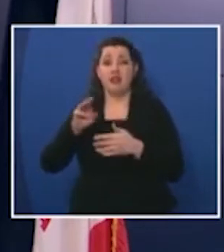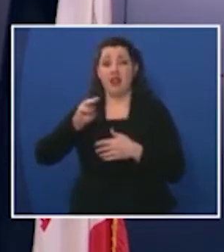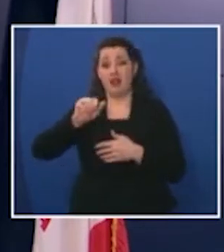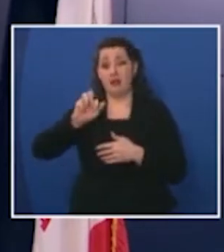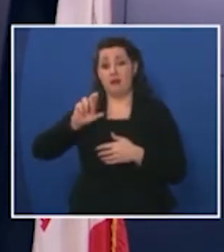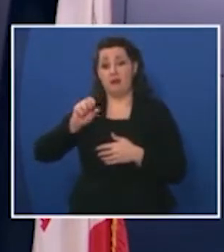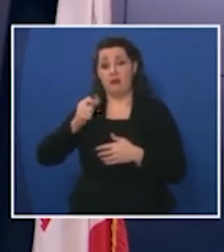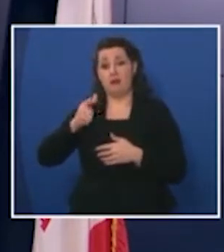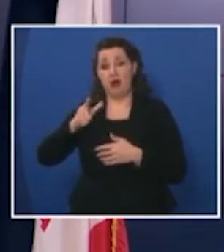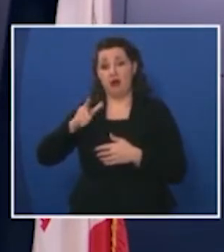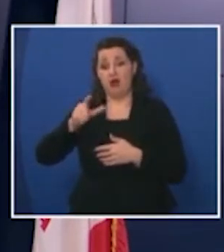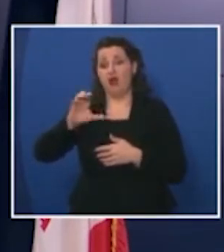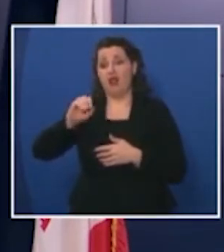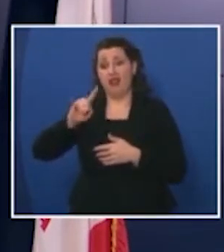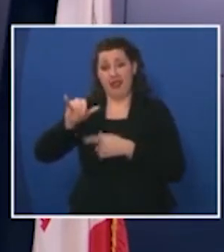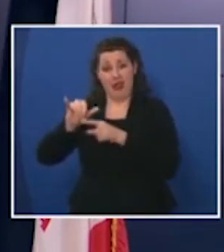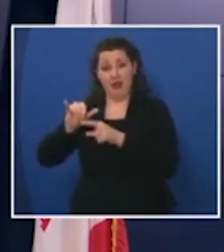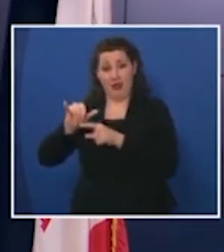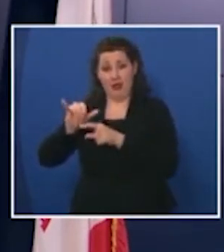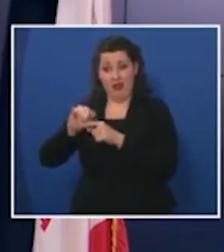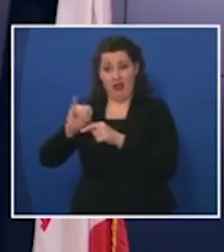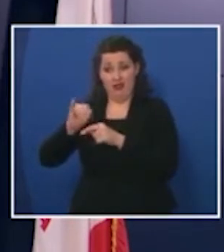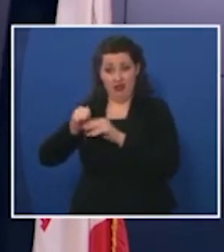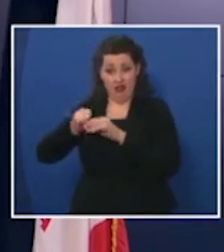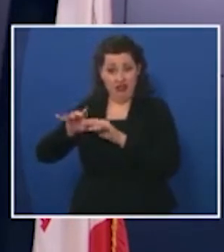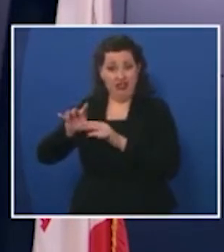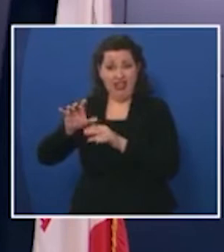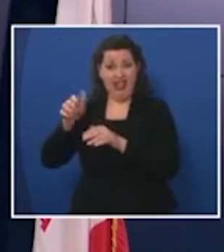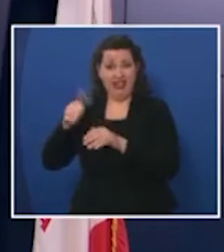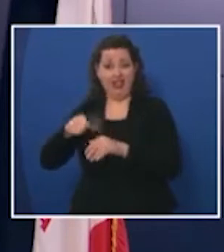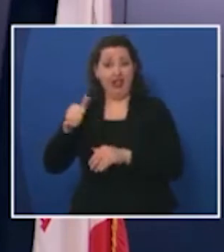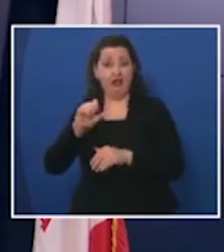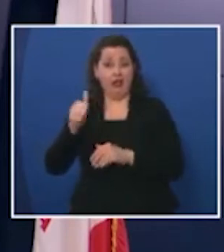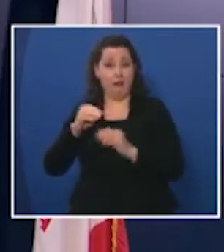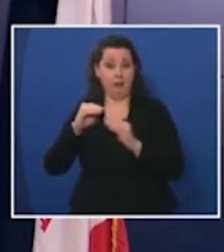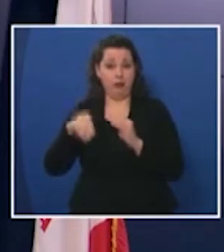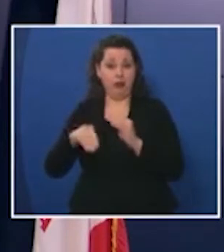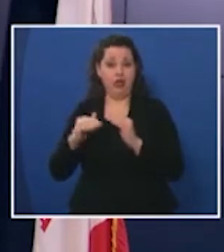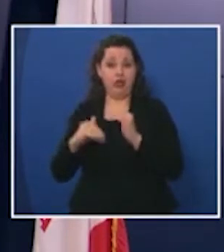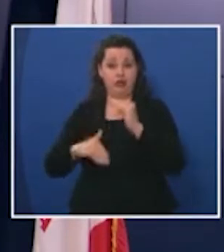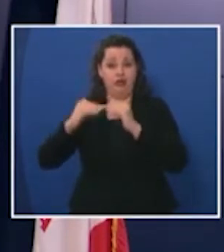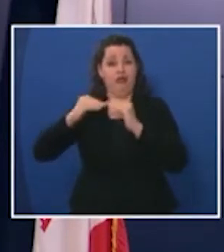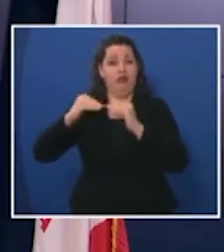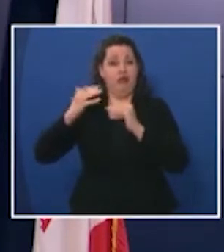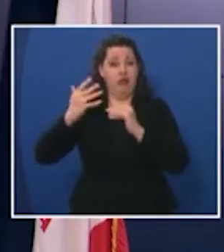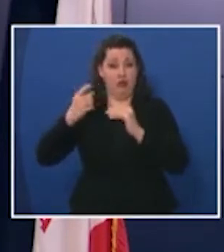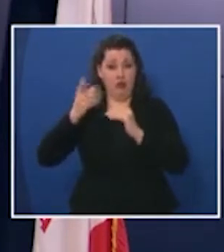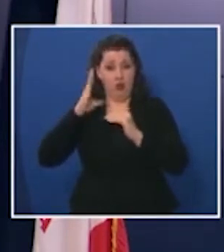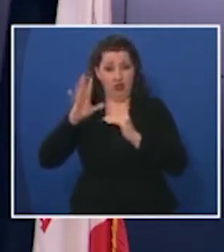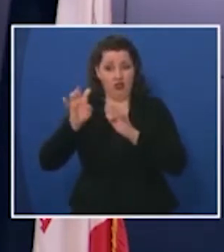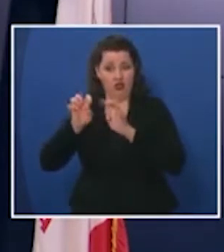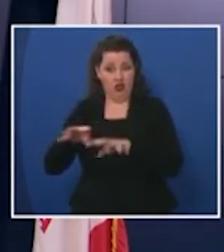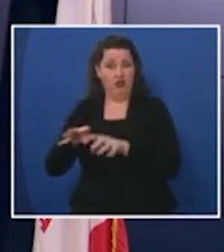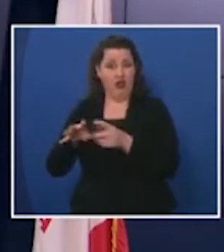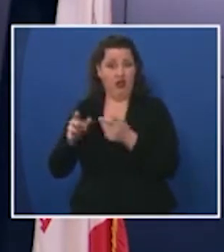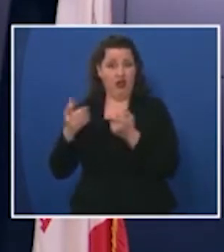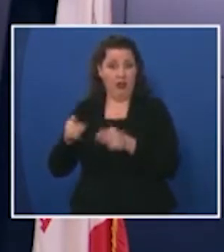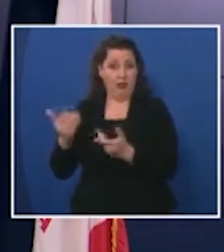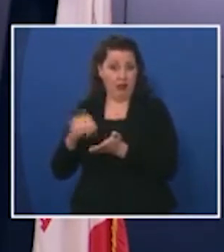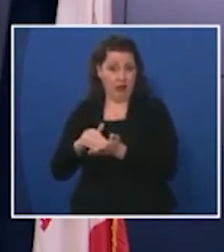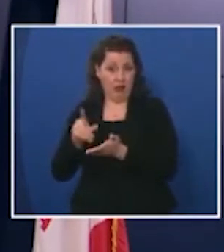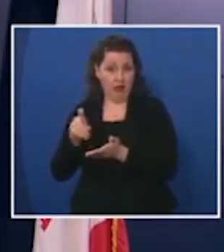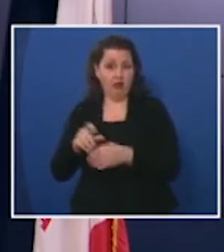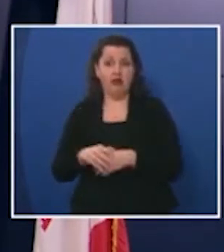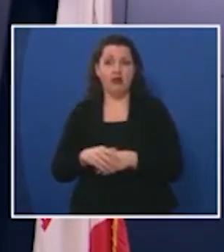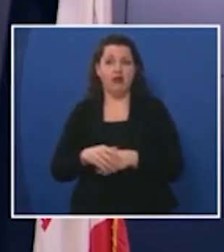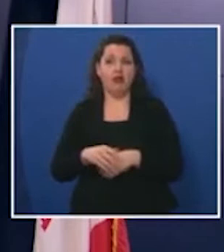right now has anything else met that 10 threshold and uh are you all planning to get that survey back going yeah well i'll